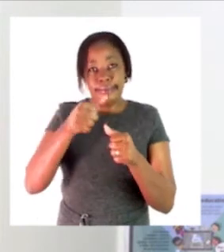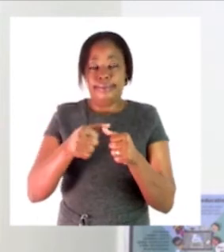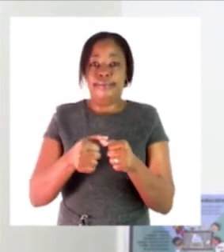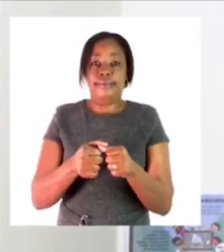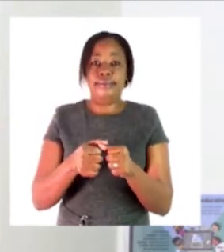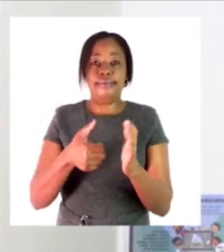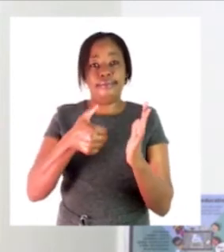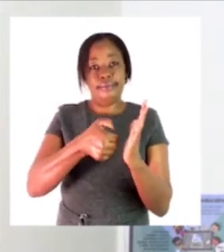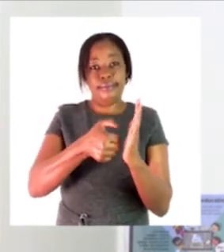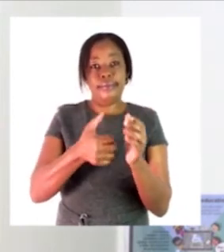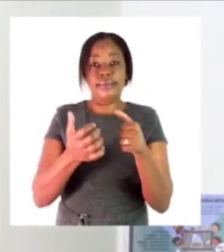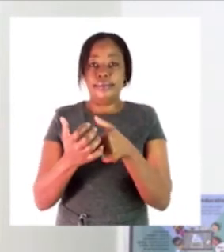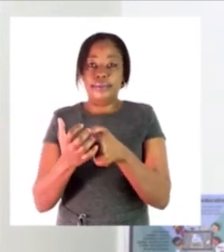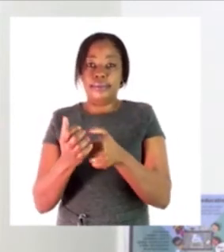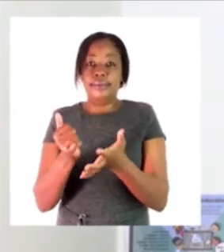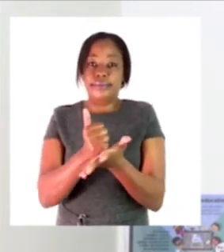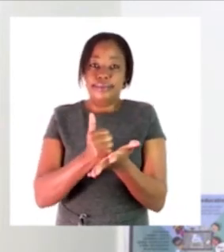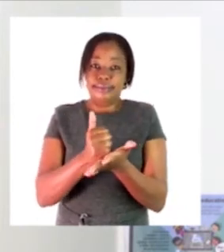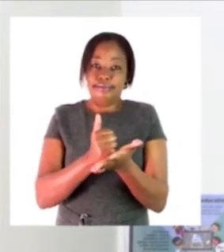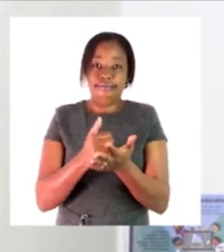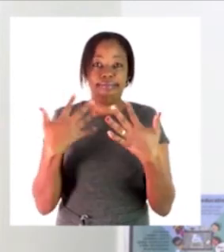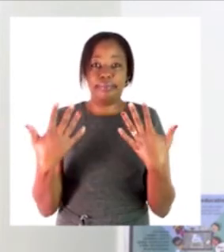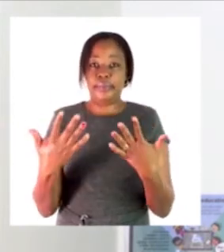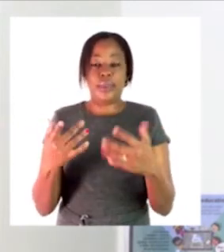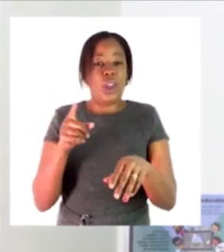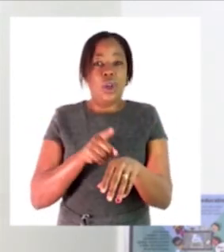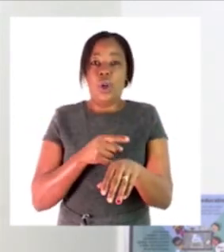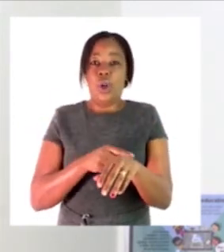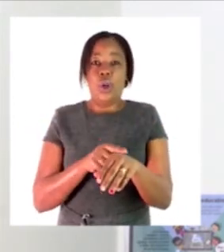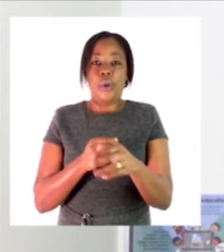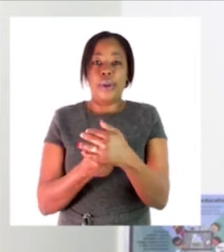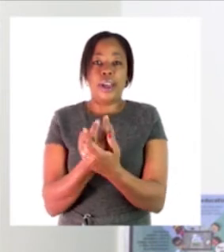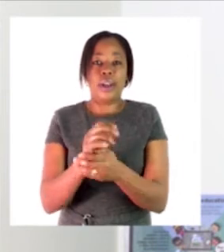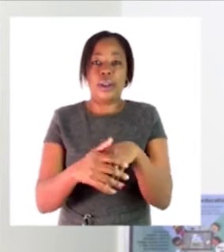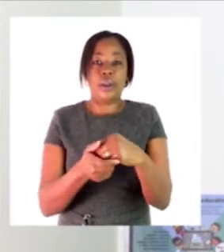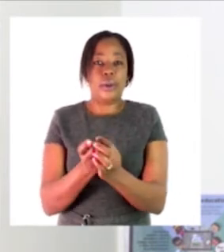sanitize your hands always and wash your hands with soap nicely now